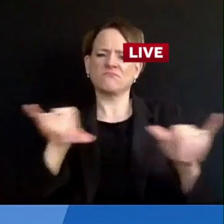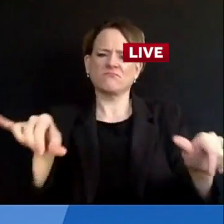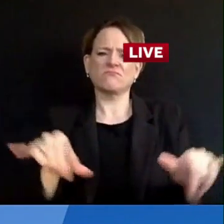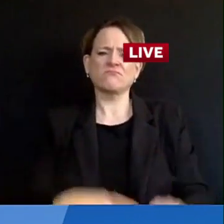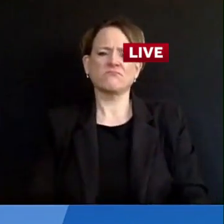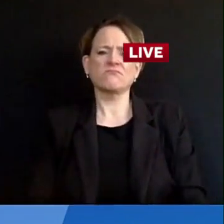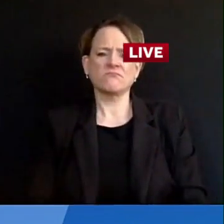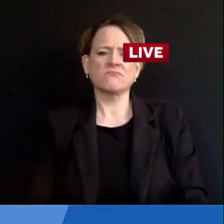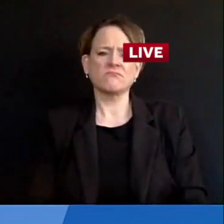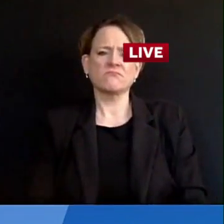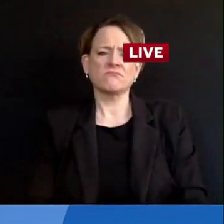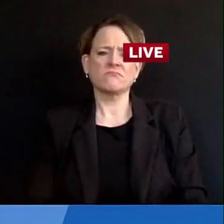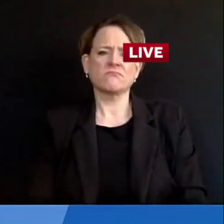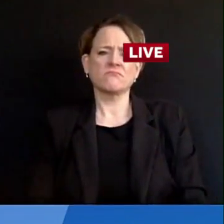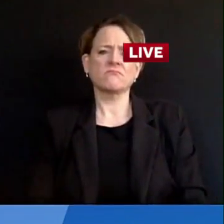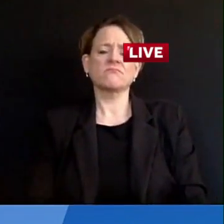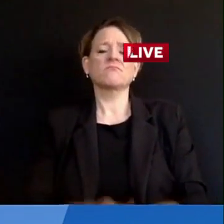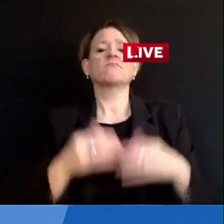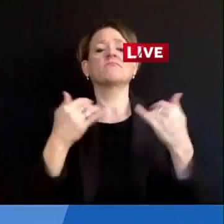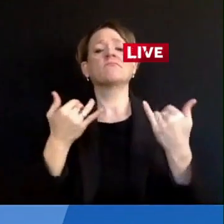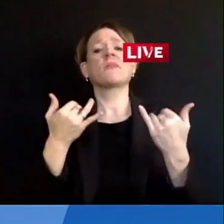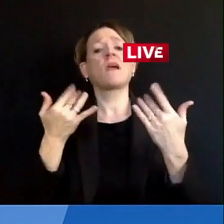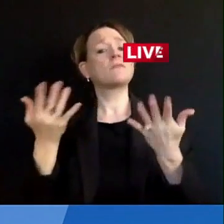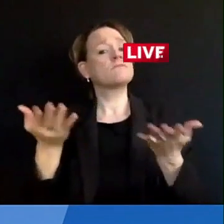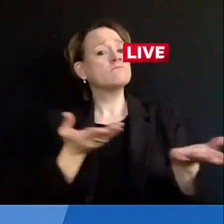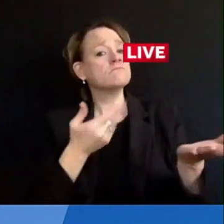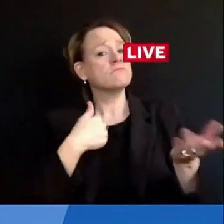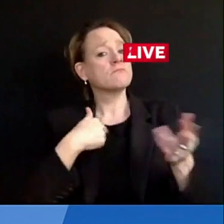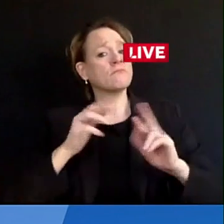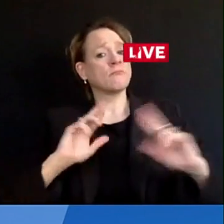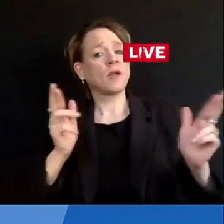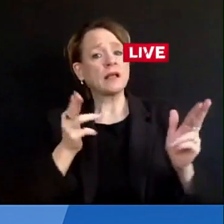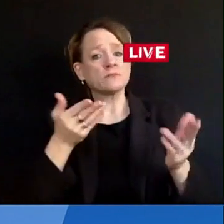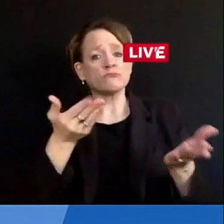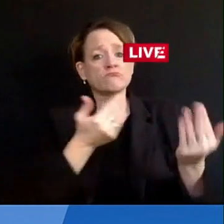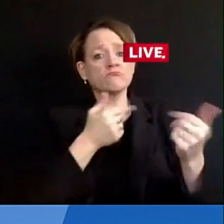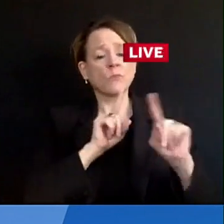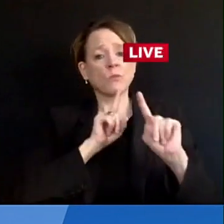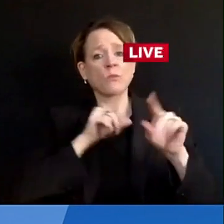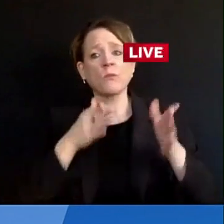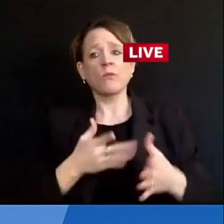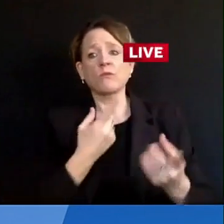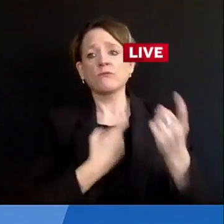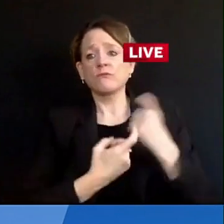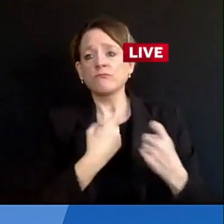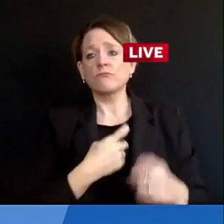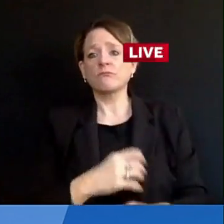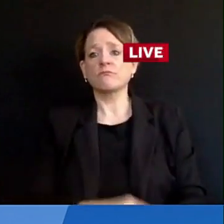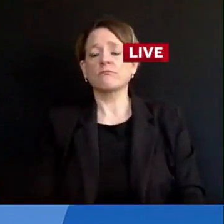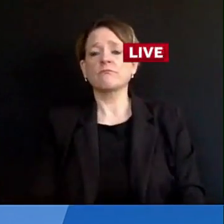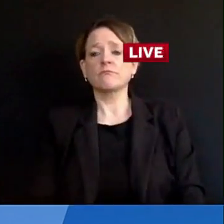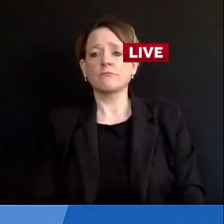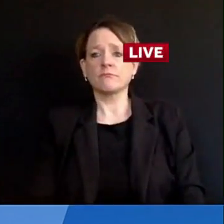time to ask your question. And we'll begin this morning with Gretchen Elke from the Associated Press. Gretchen.